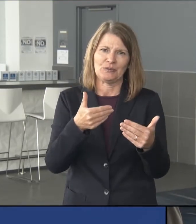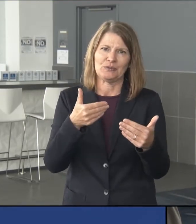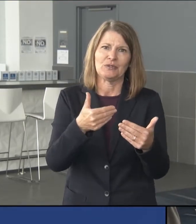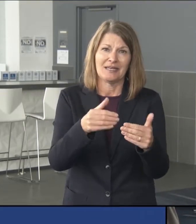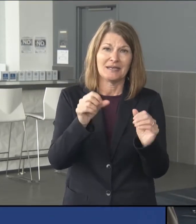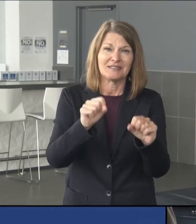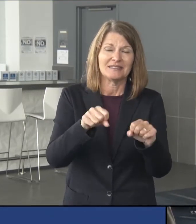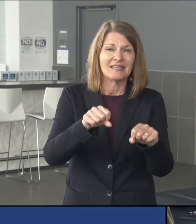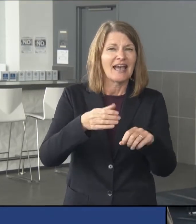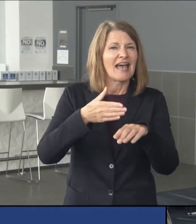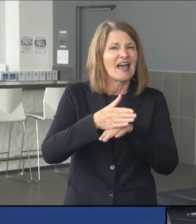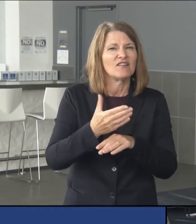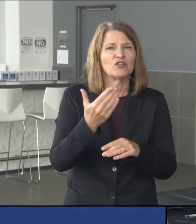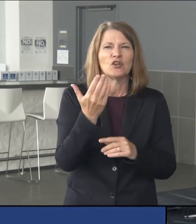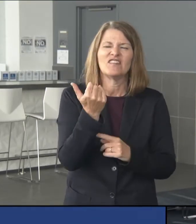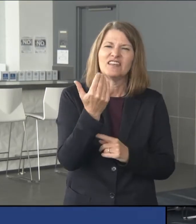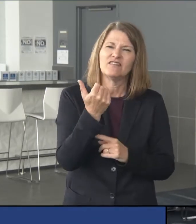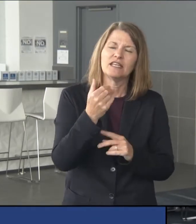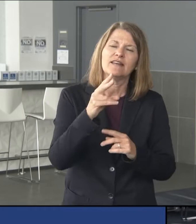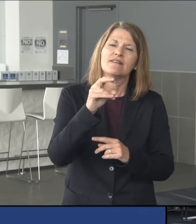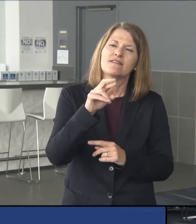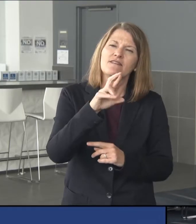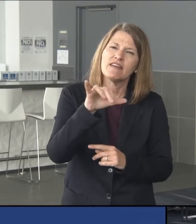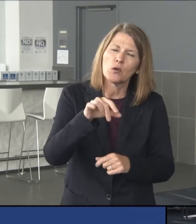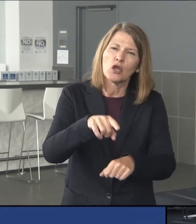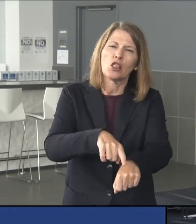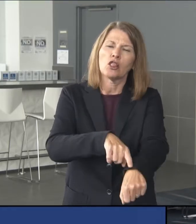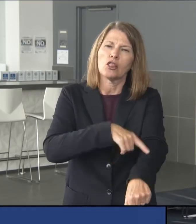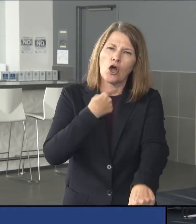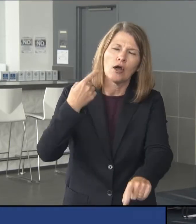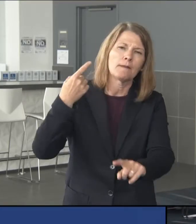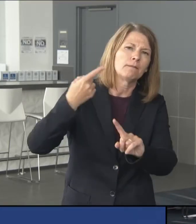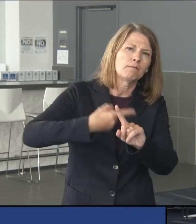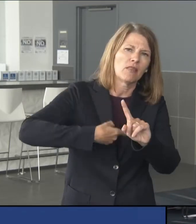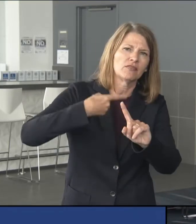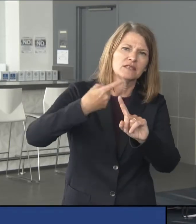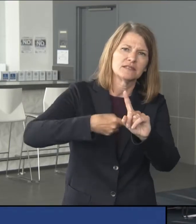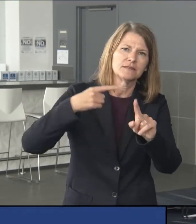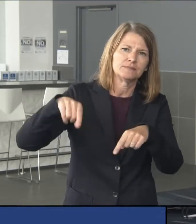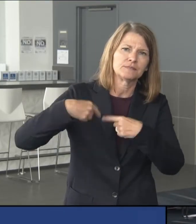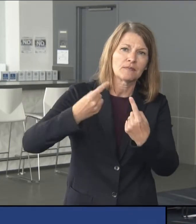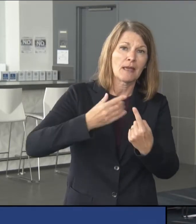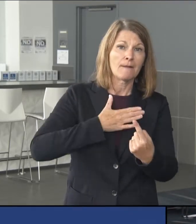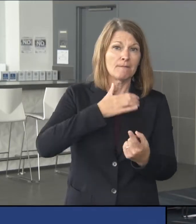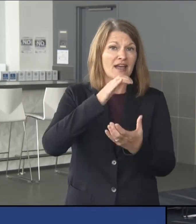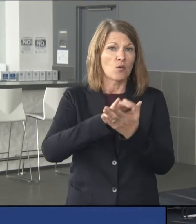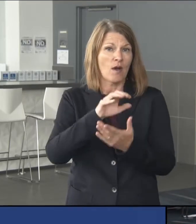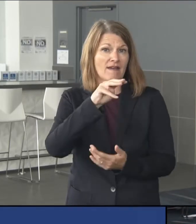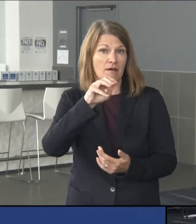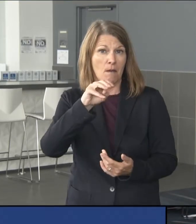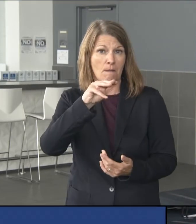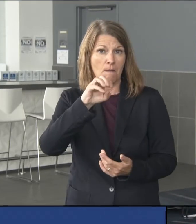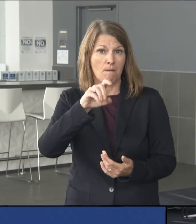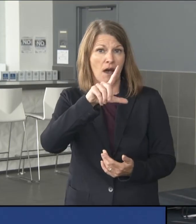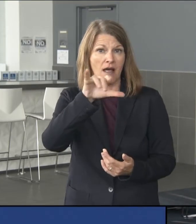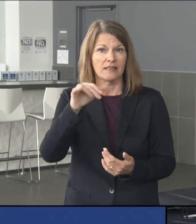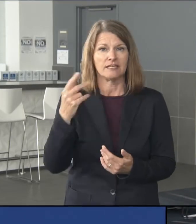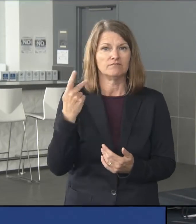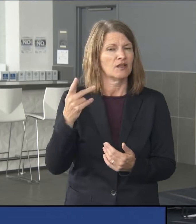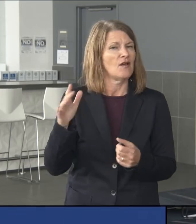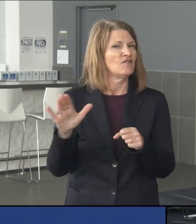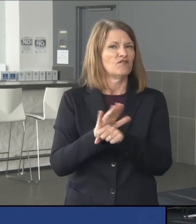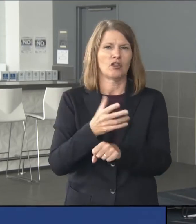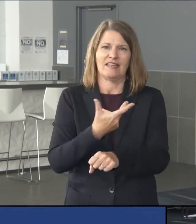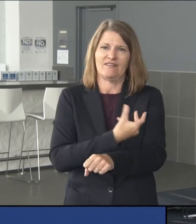after 15 very long months. My wife, Molly, and I are fully vaccinated